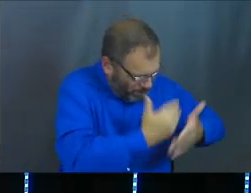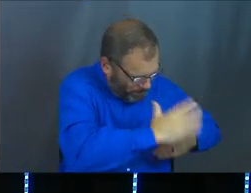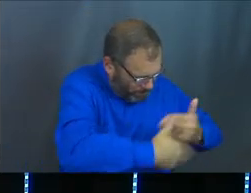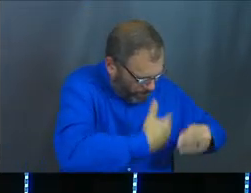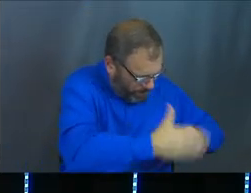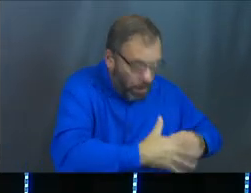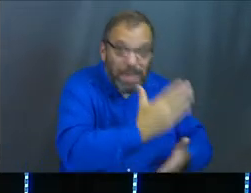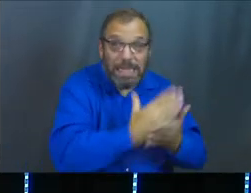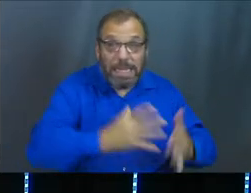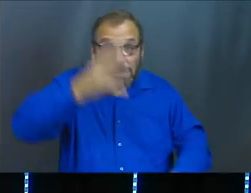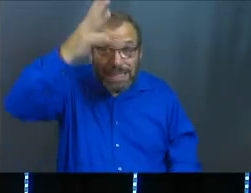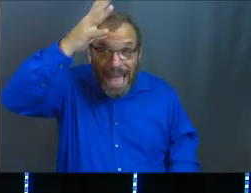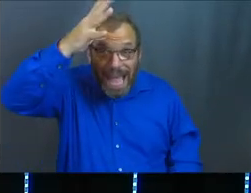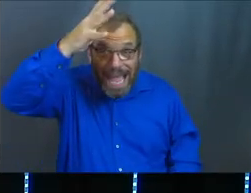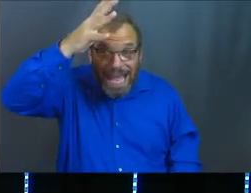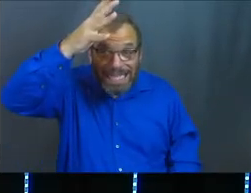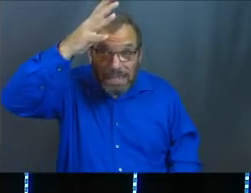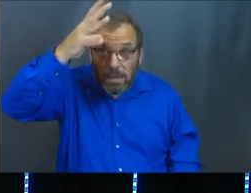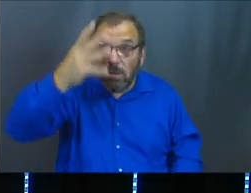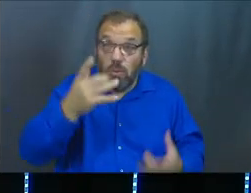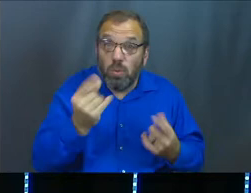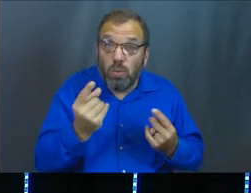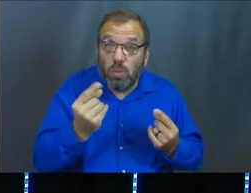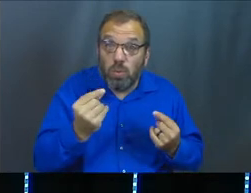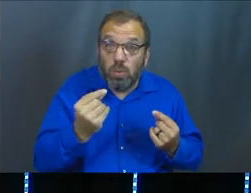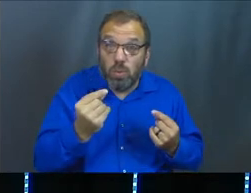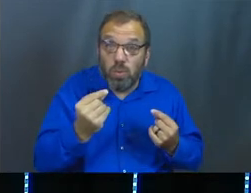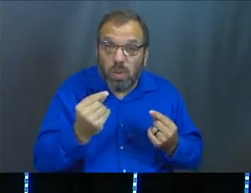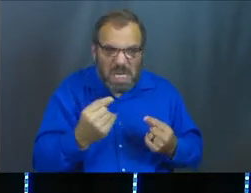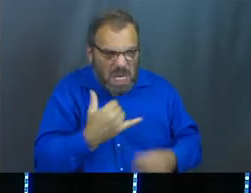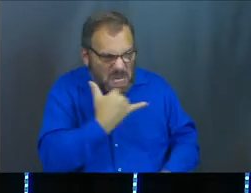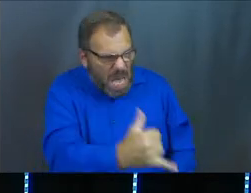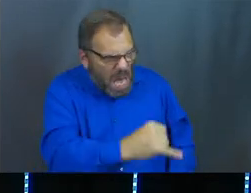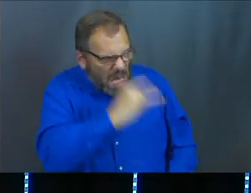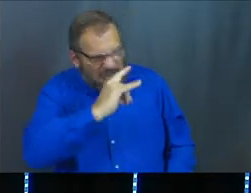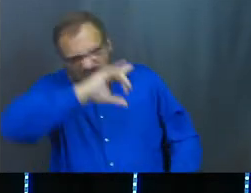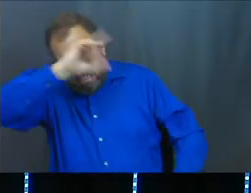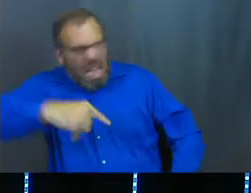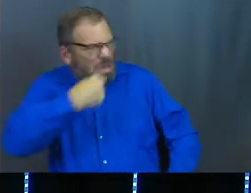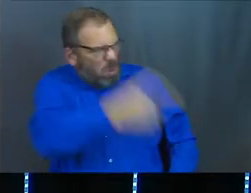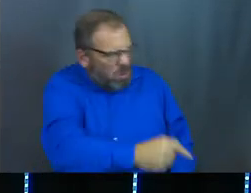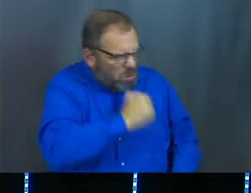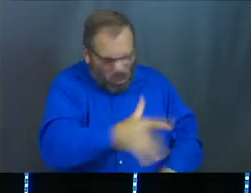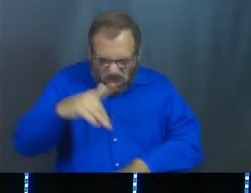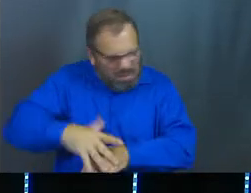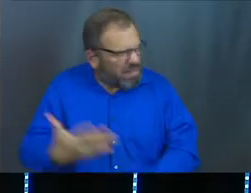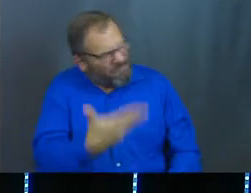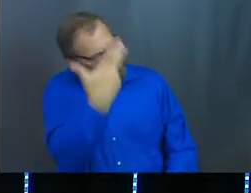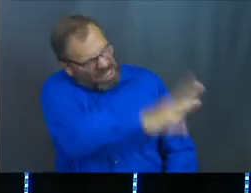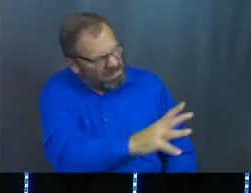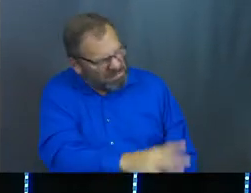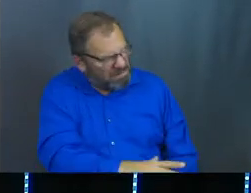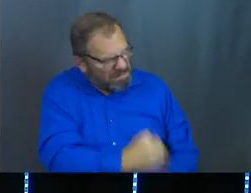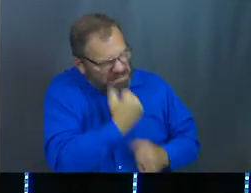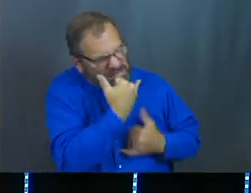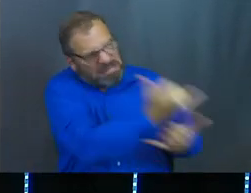Some dads in that situation yell across the yard, told you not to touch it.